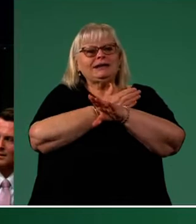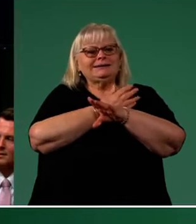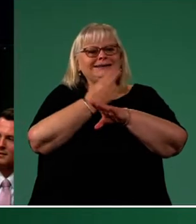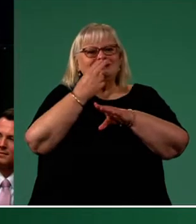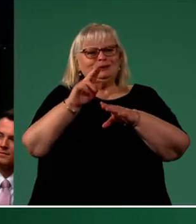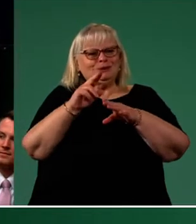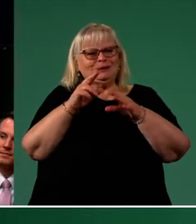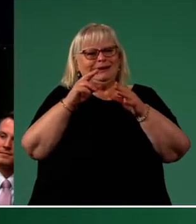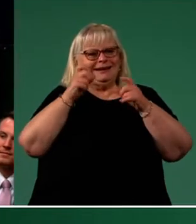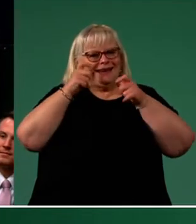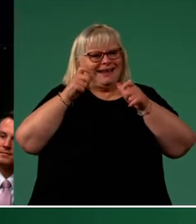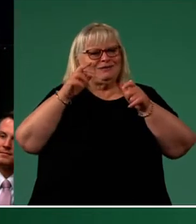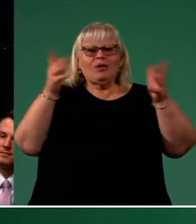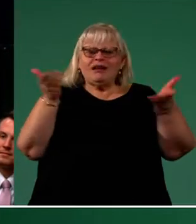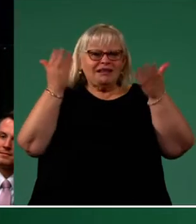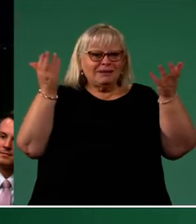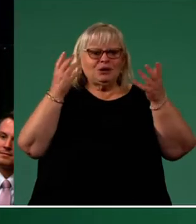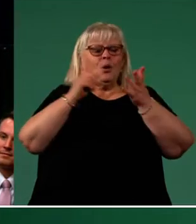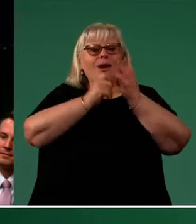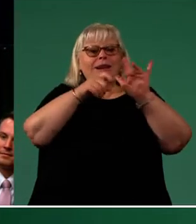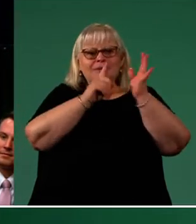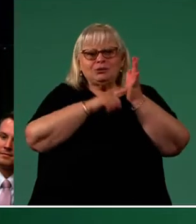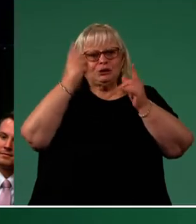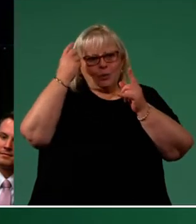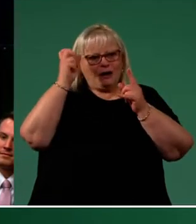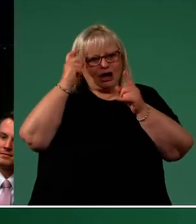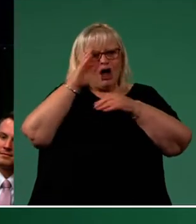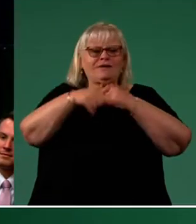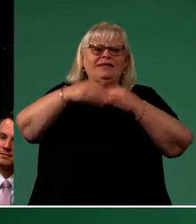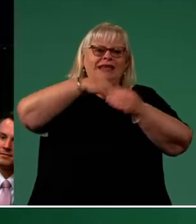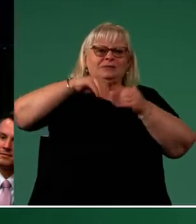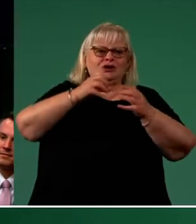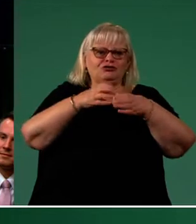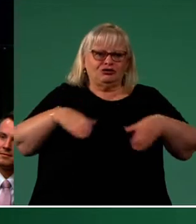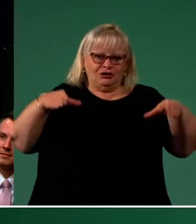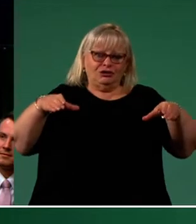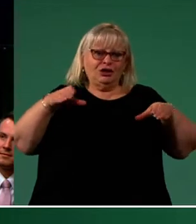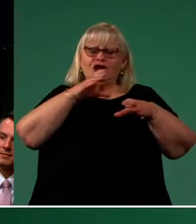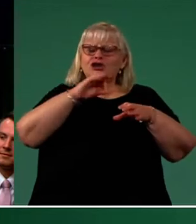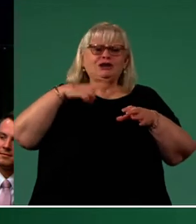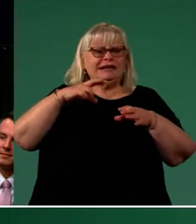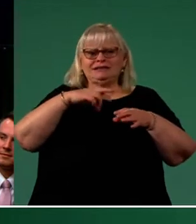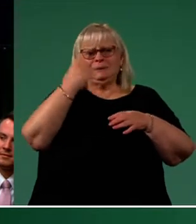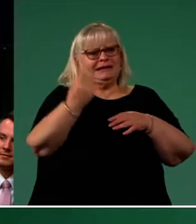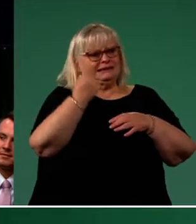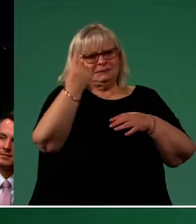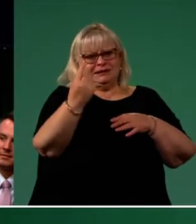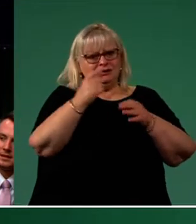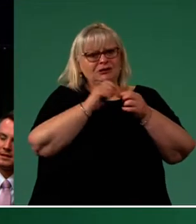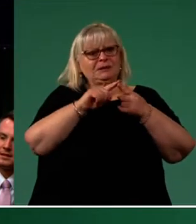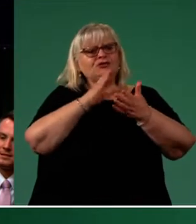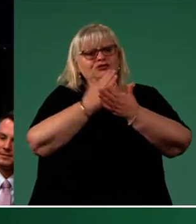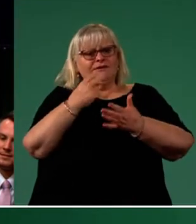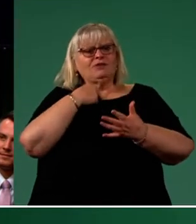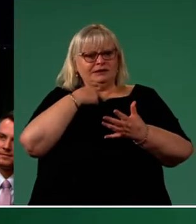or to be a liberal to care about economic growth, nor do you need to be an independent to be a true voice for your community. I'm here